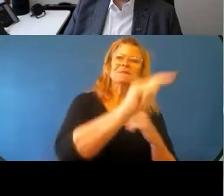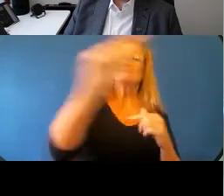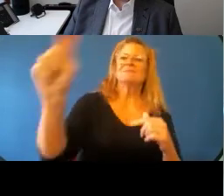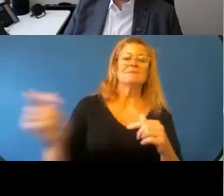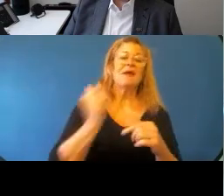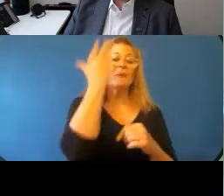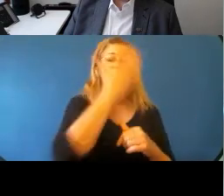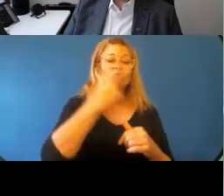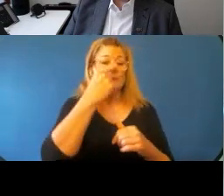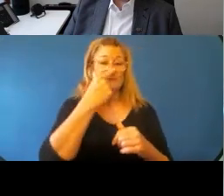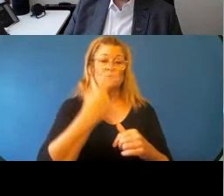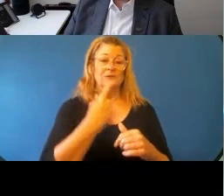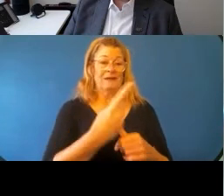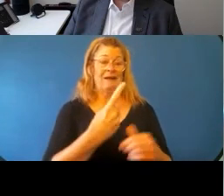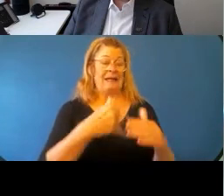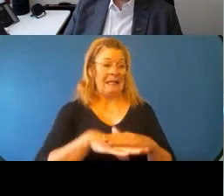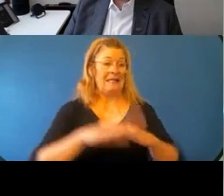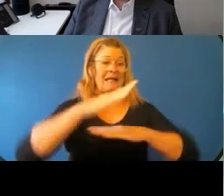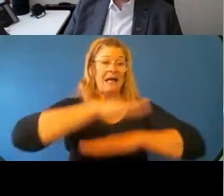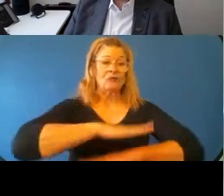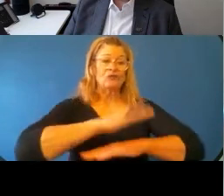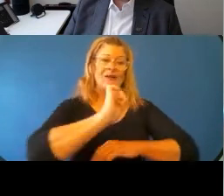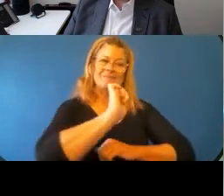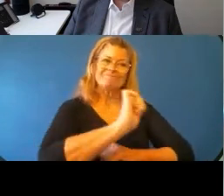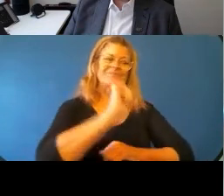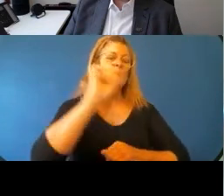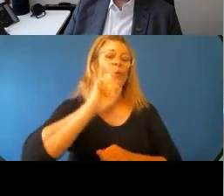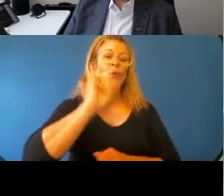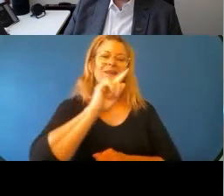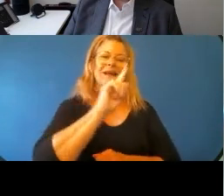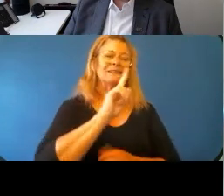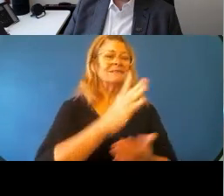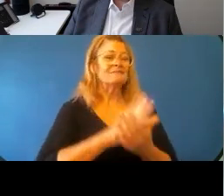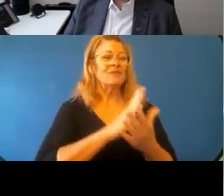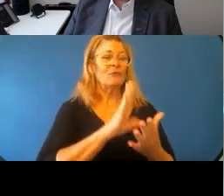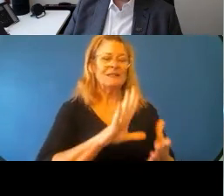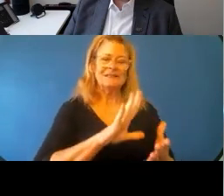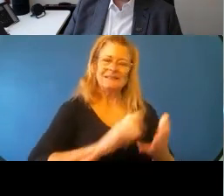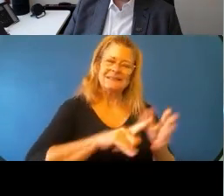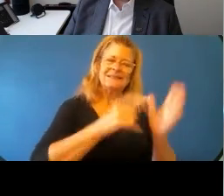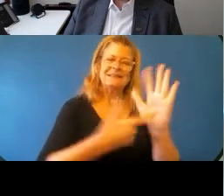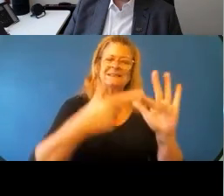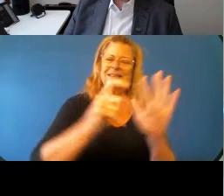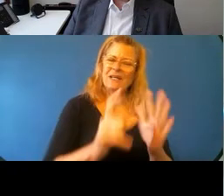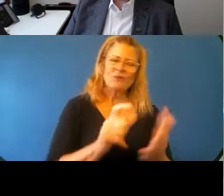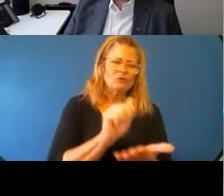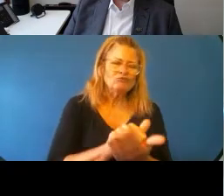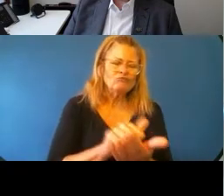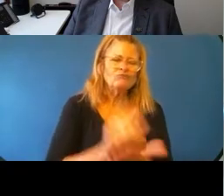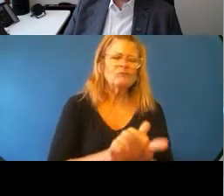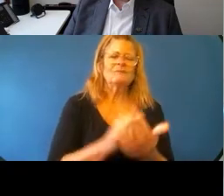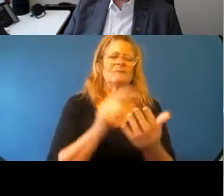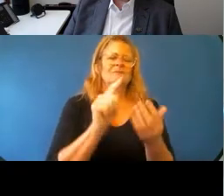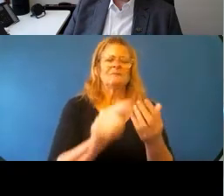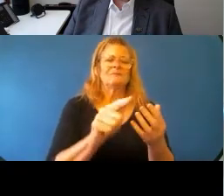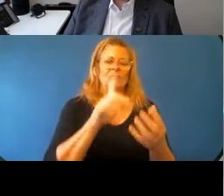of water in country, it's a sacred entity. It has multiple dimensions. It's a being that you can